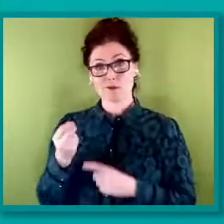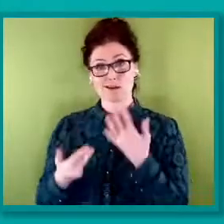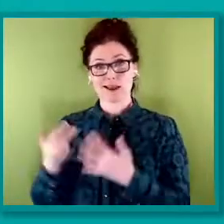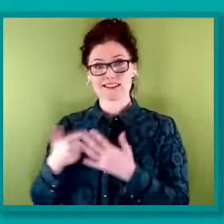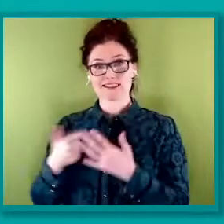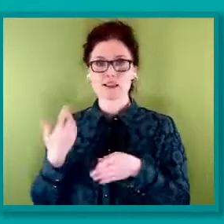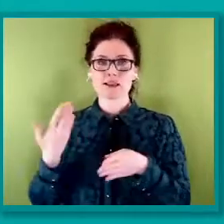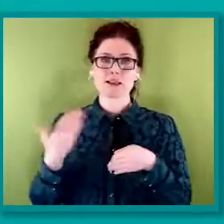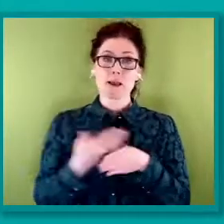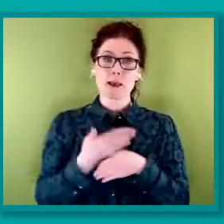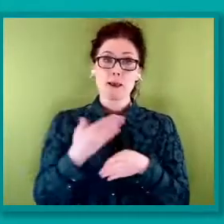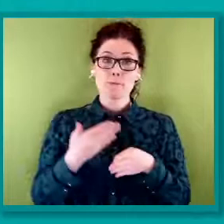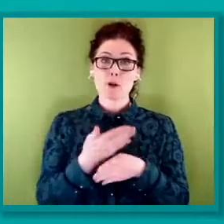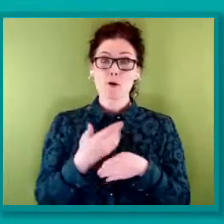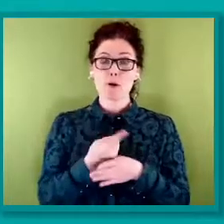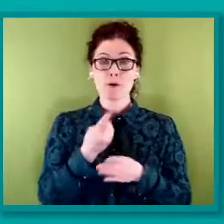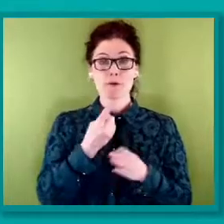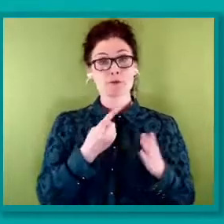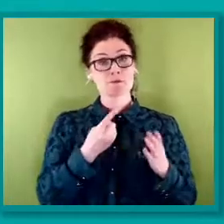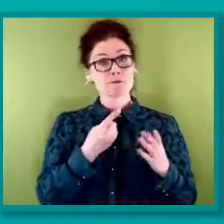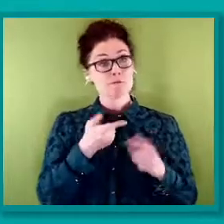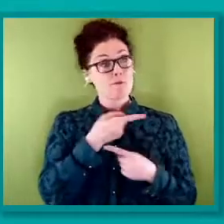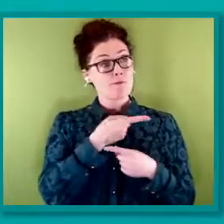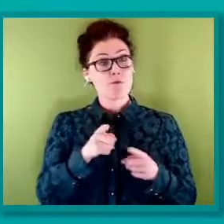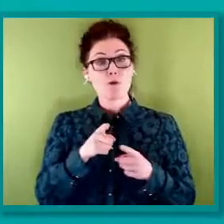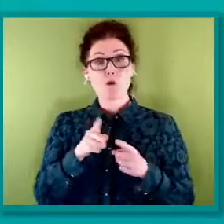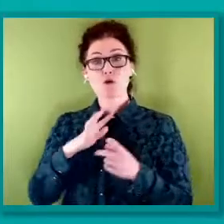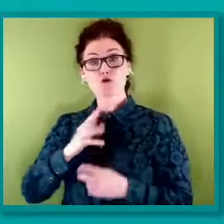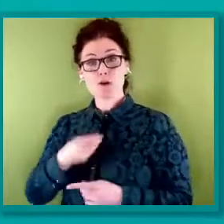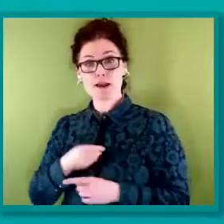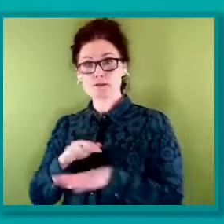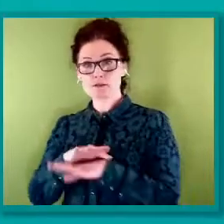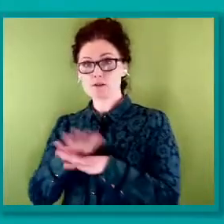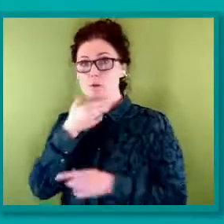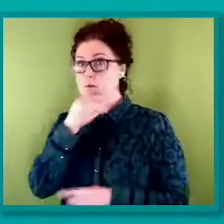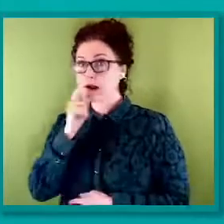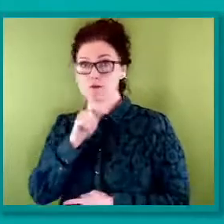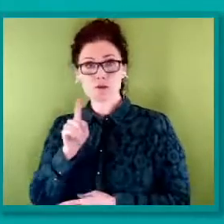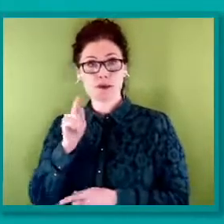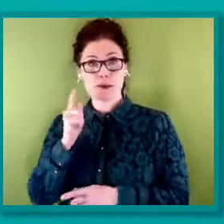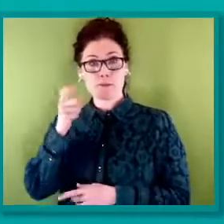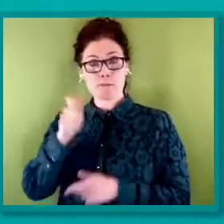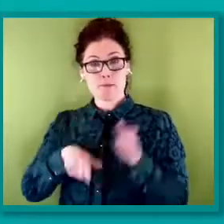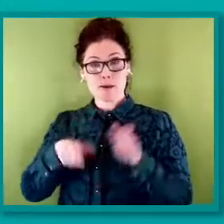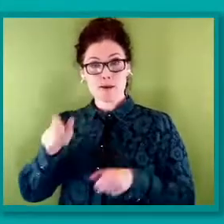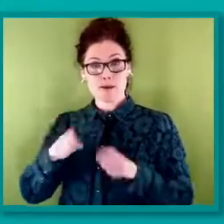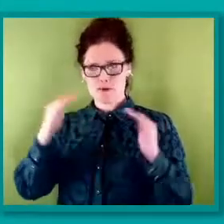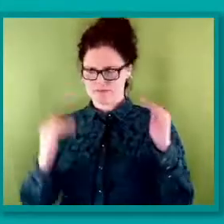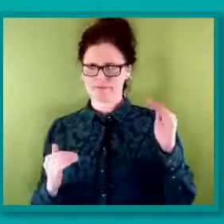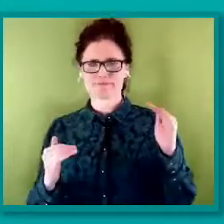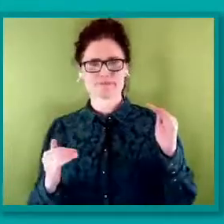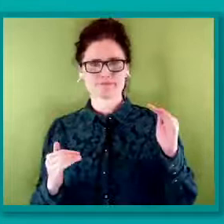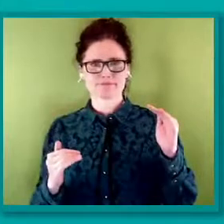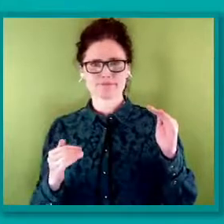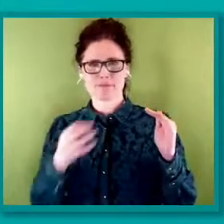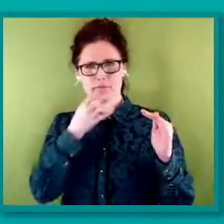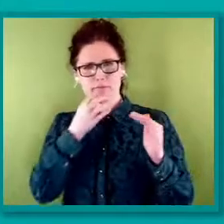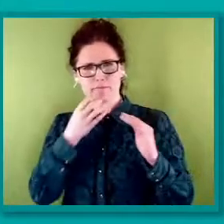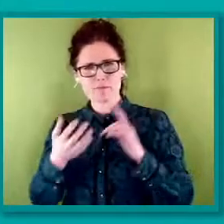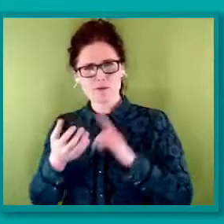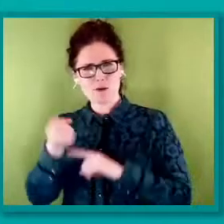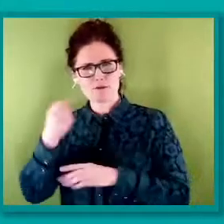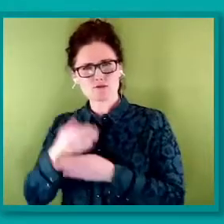lower for trans and non-binary people. That same survey also revealed that 76% of non-binary people